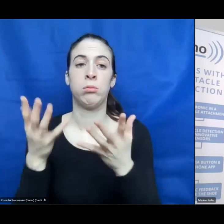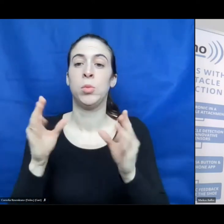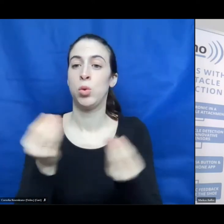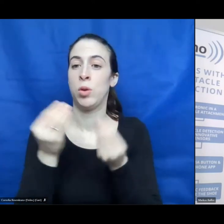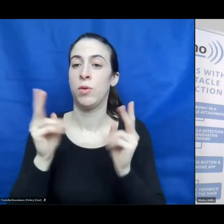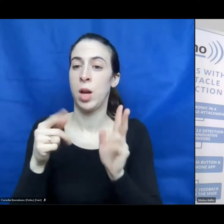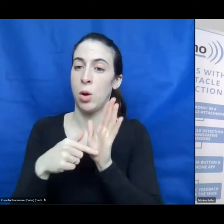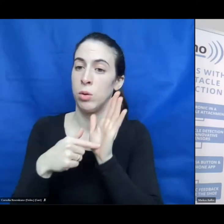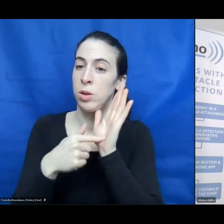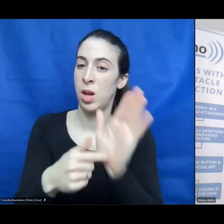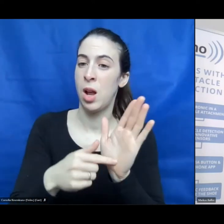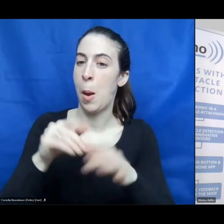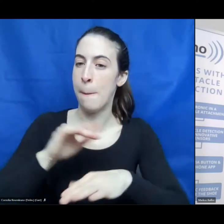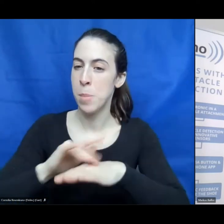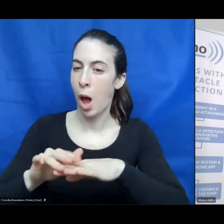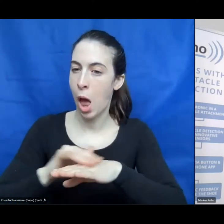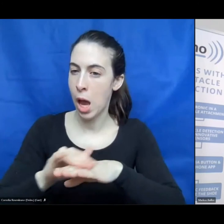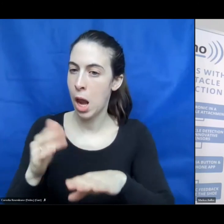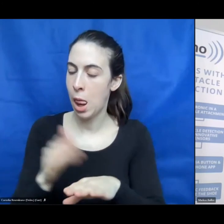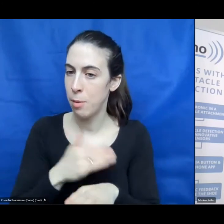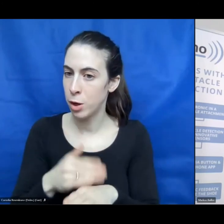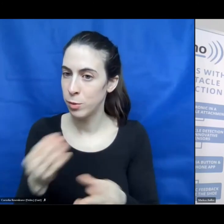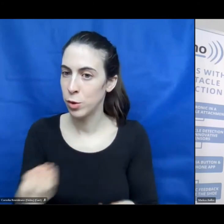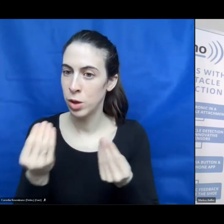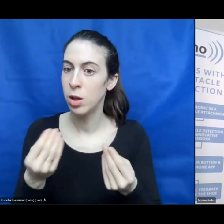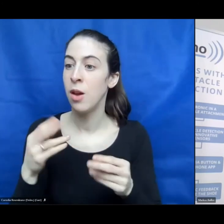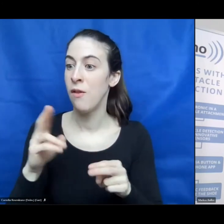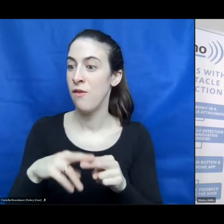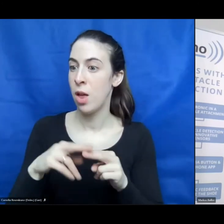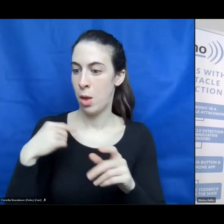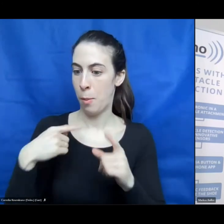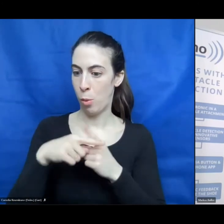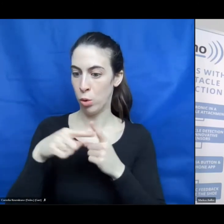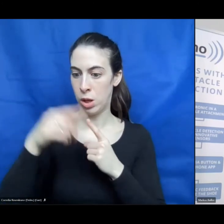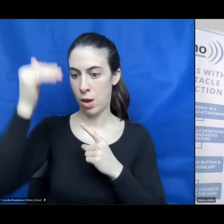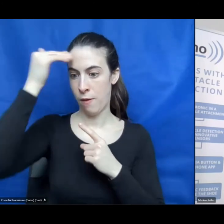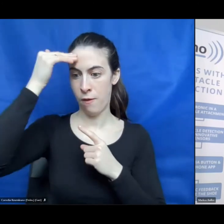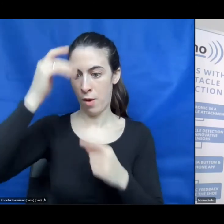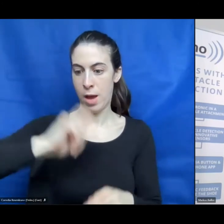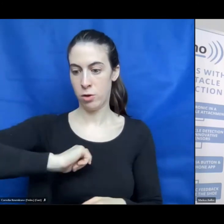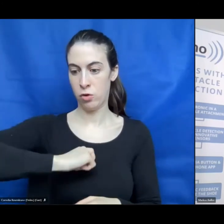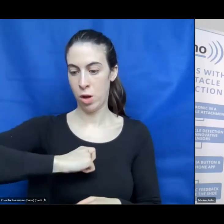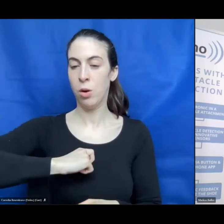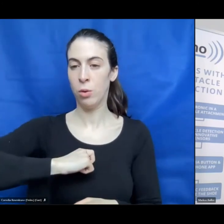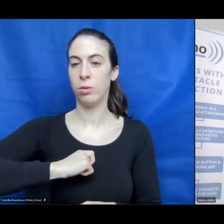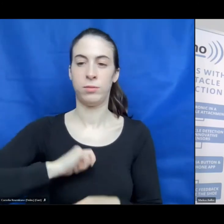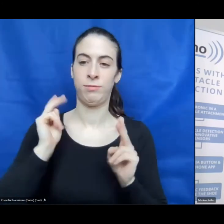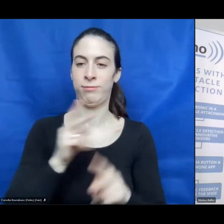a brow line, of course. So, if you have a positive mindset, then you can do quite a lot.